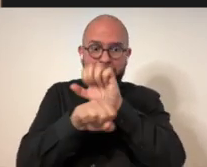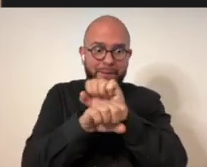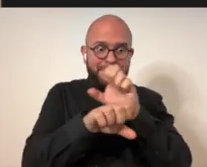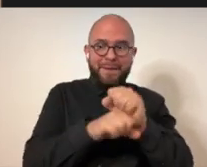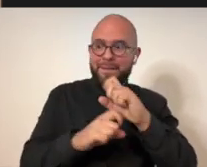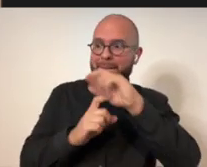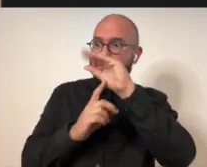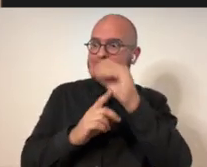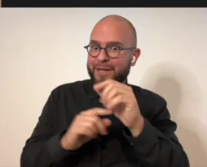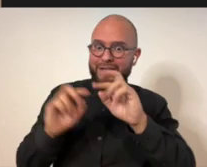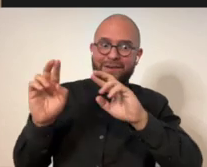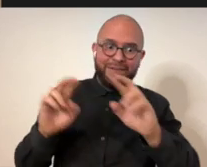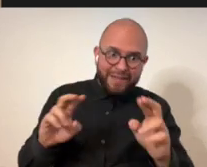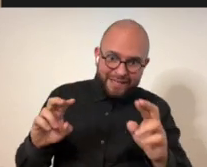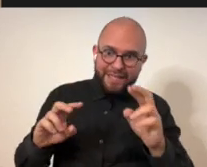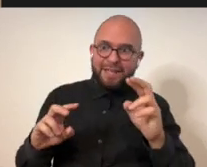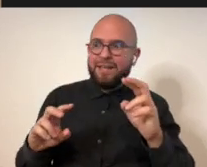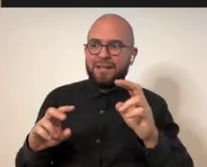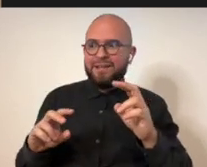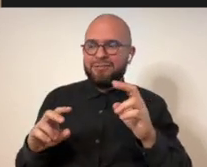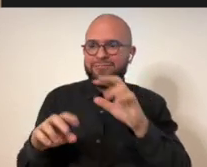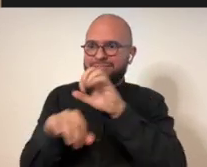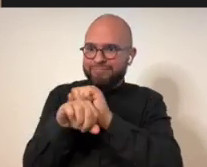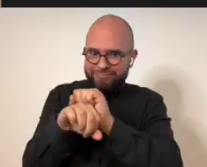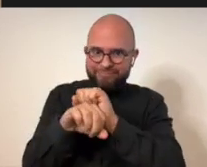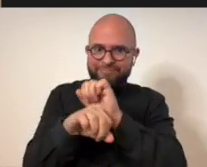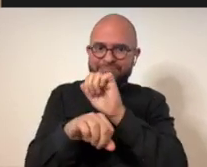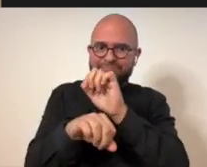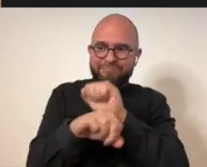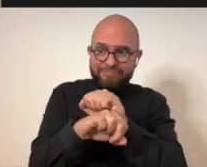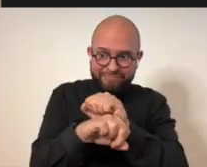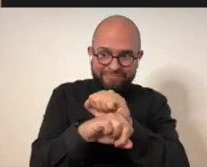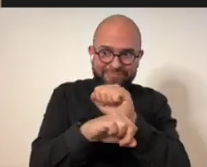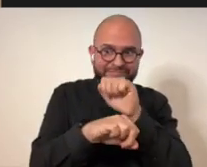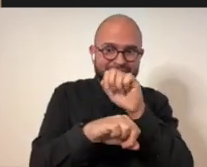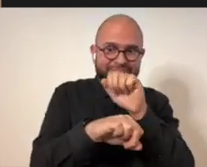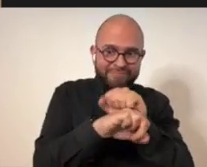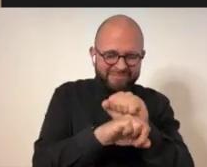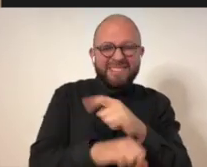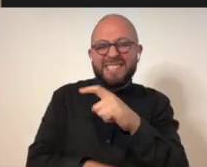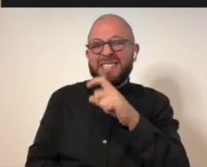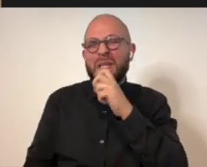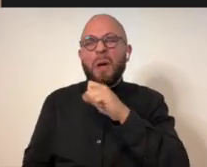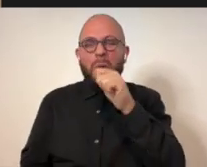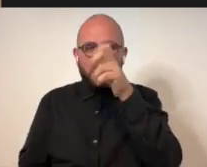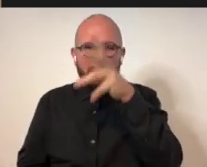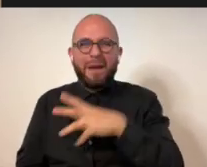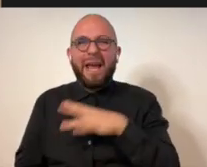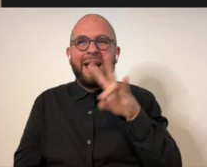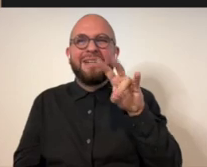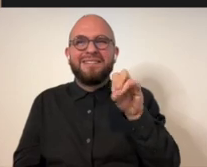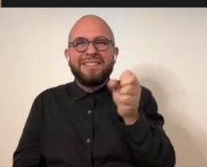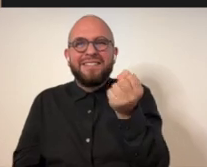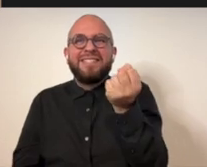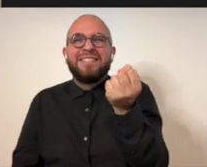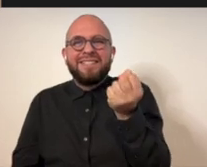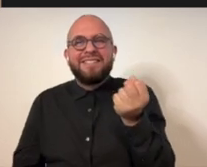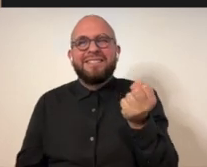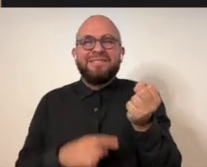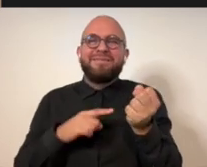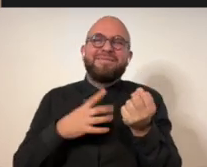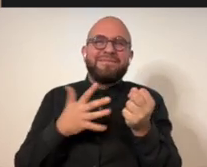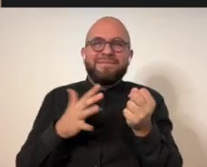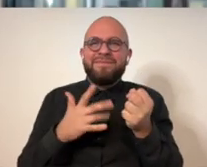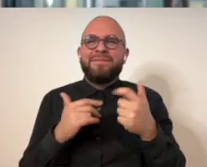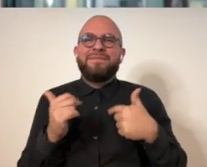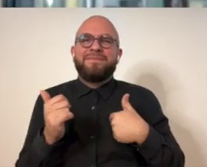he wouldn't, you know, we kept making appointments for the pictures and he was an older man, probably in his seventies.